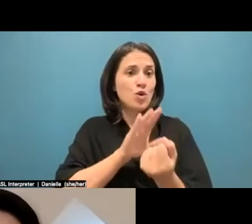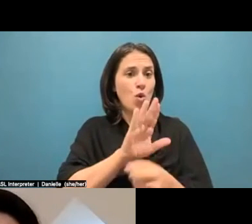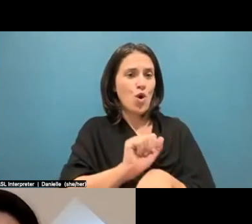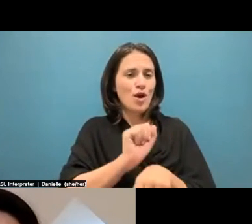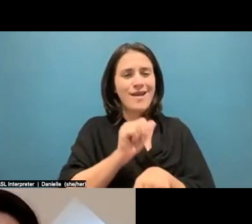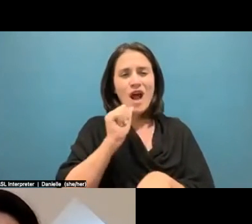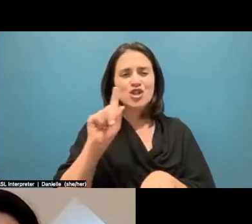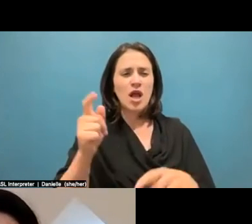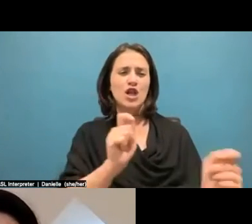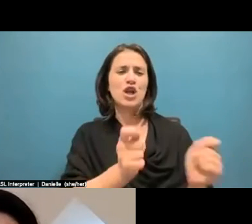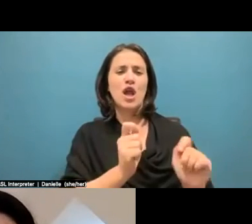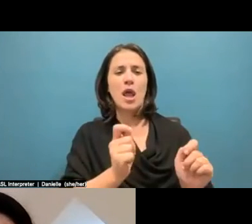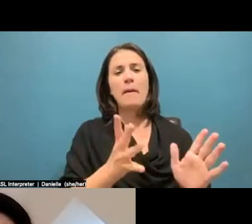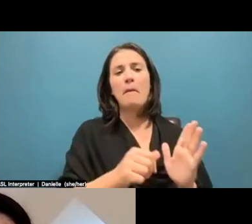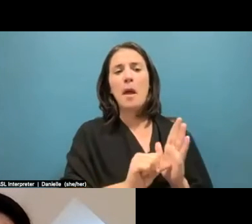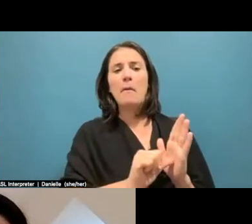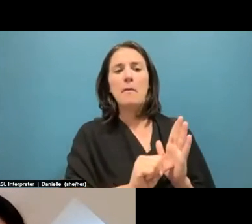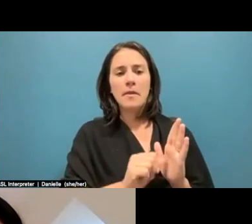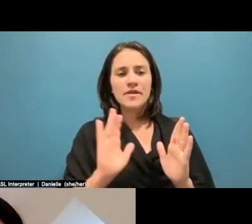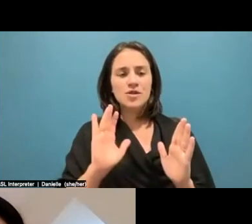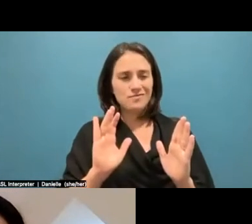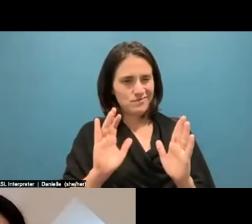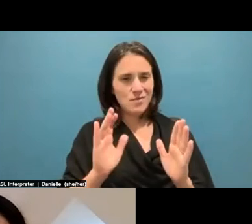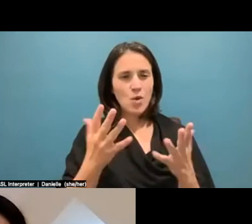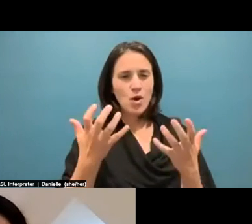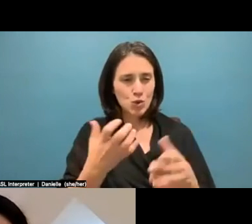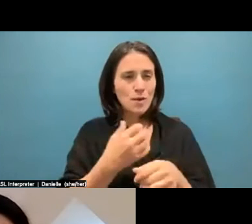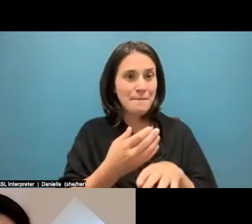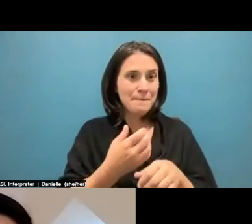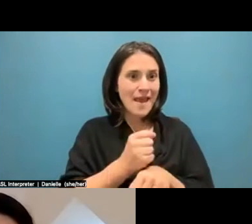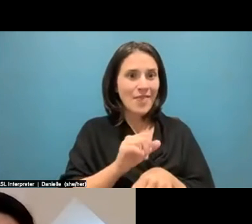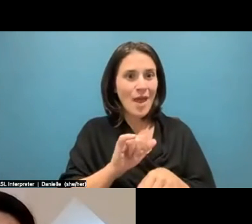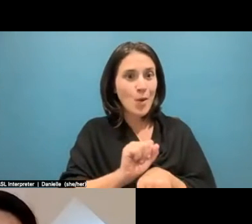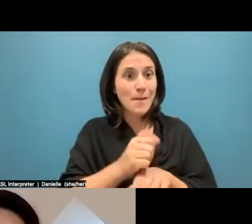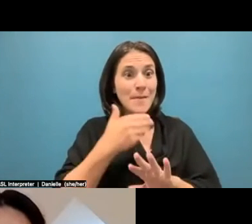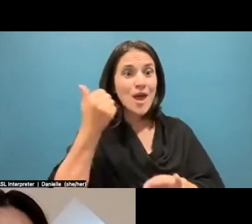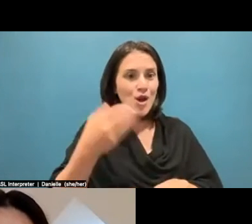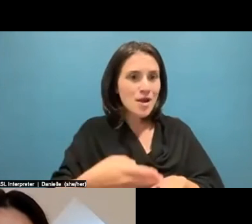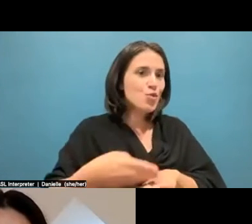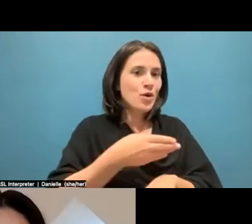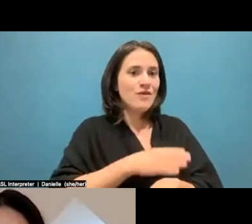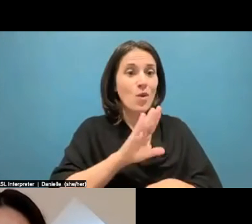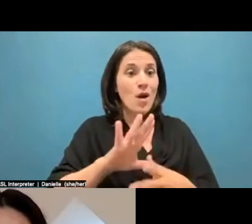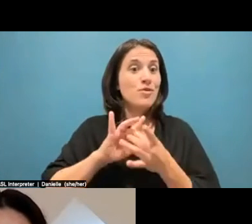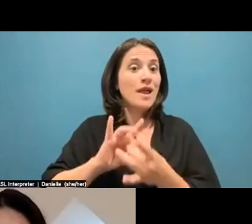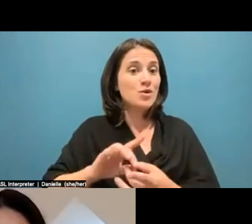in a way so they can leave their mark on it, but they're actually going to make the work better. Ultimately the relationships you have with the community, even better.